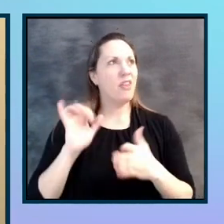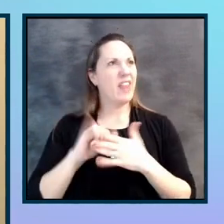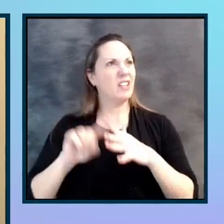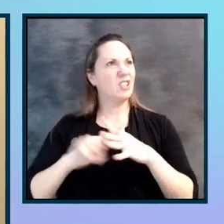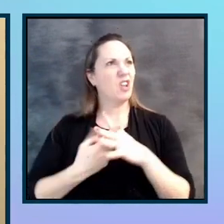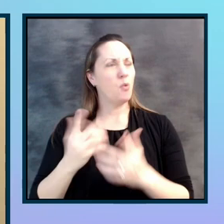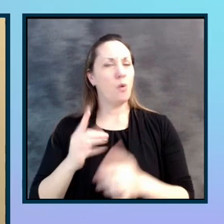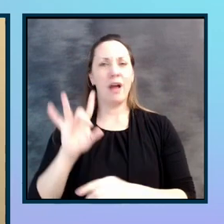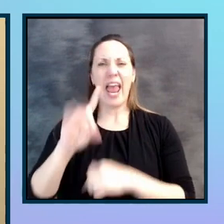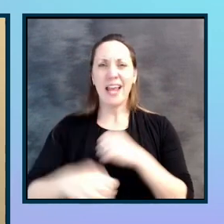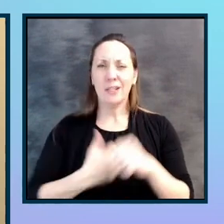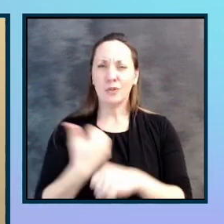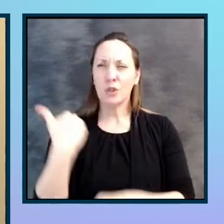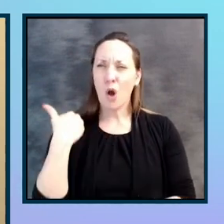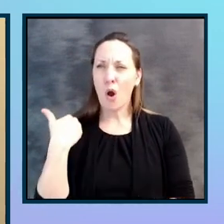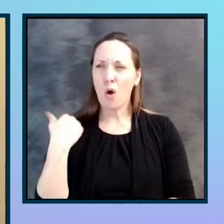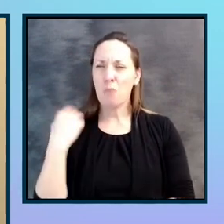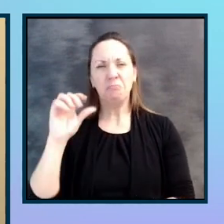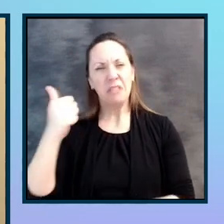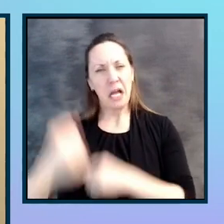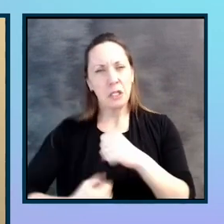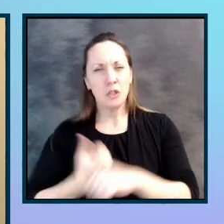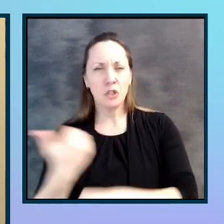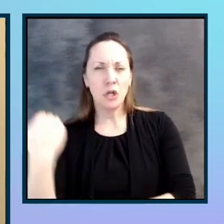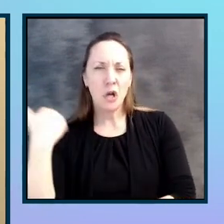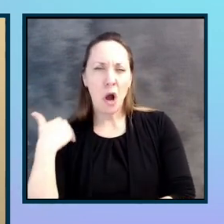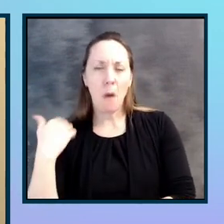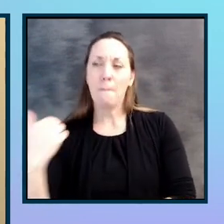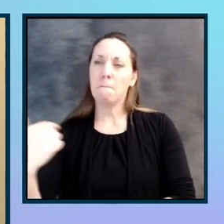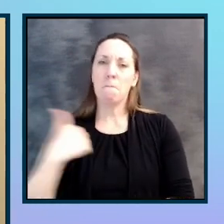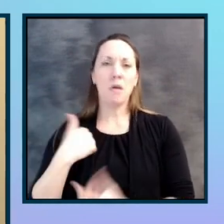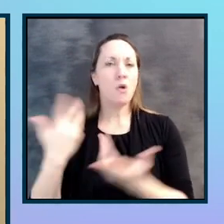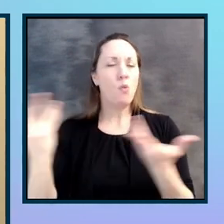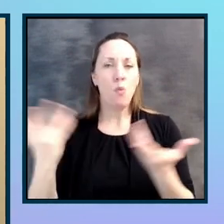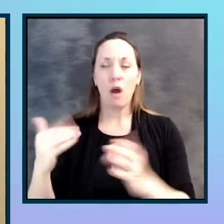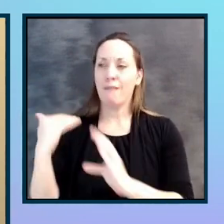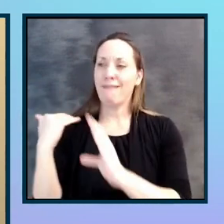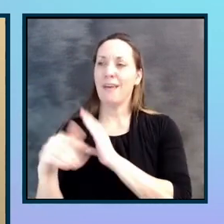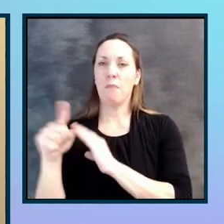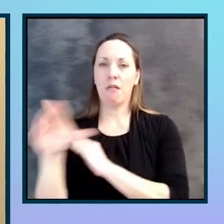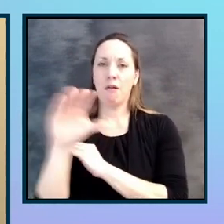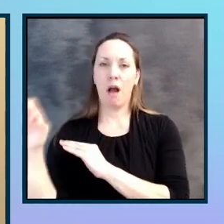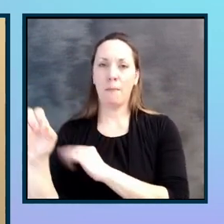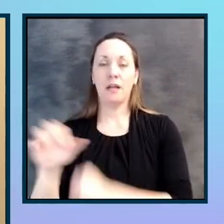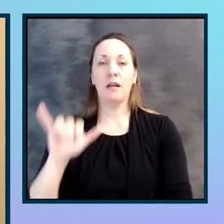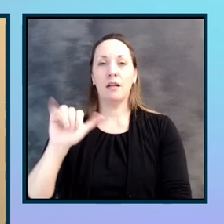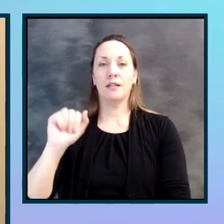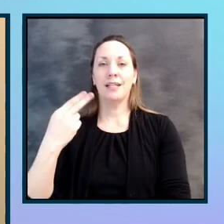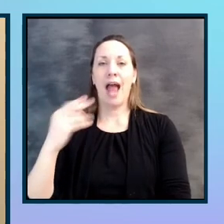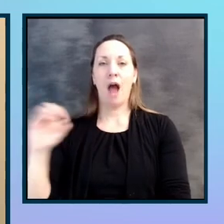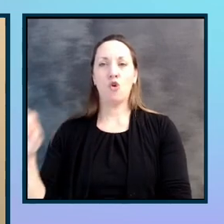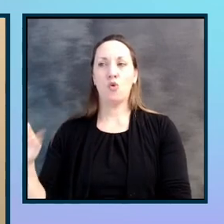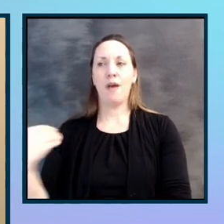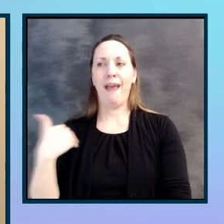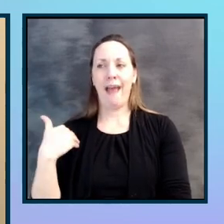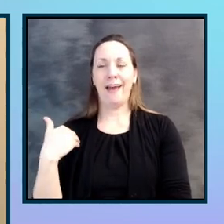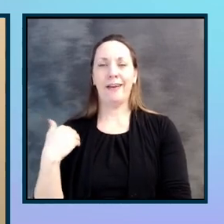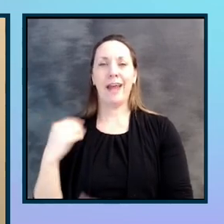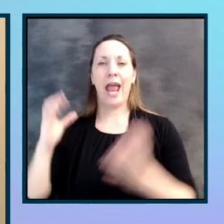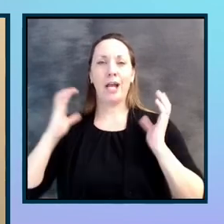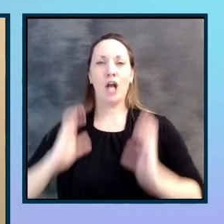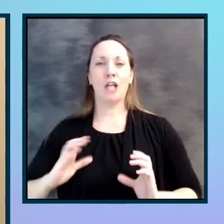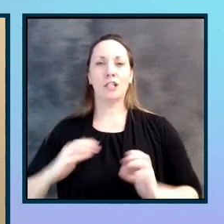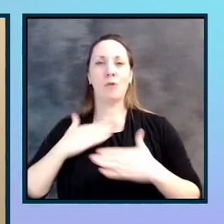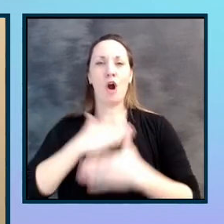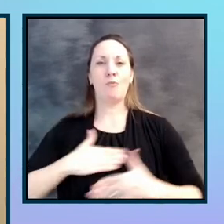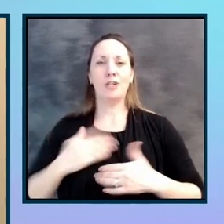10 years ago with me kind of emailing the company. And then Yahoo had a customer appreciation day where when they